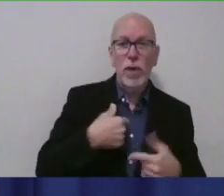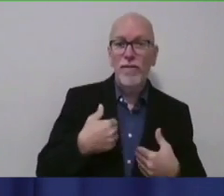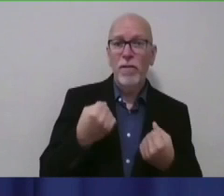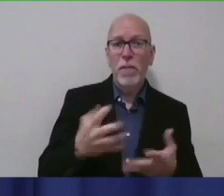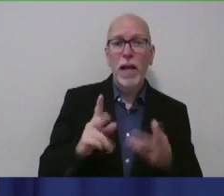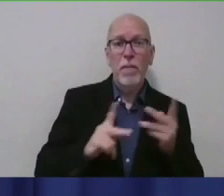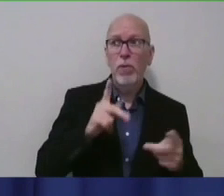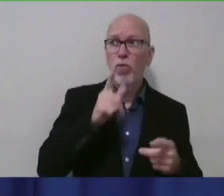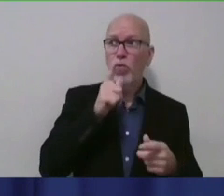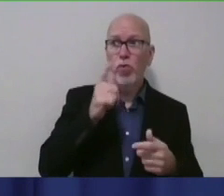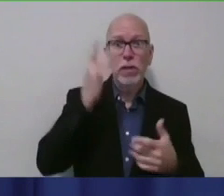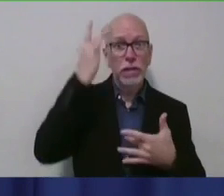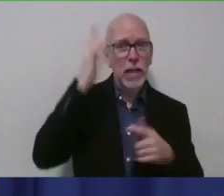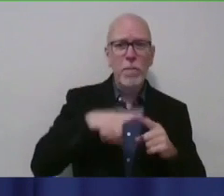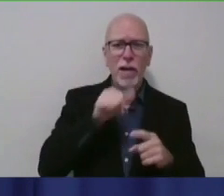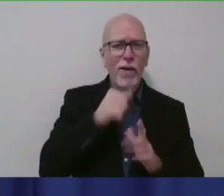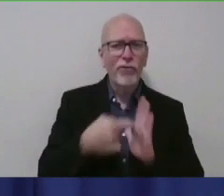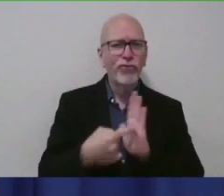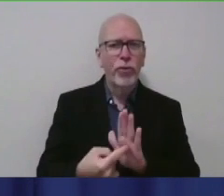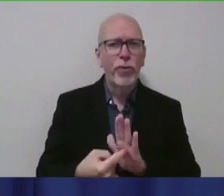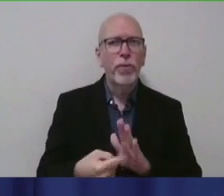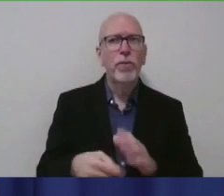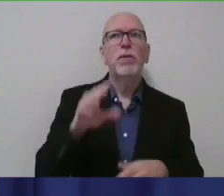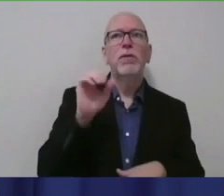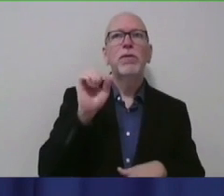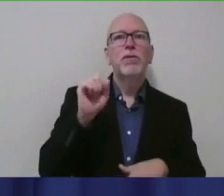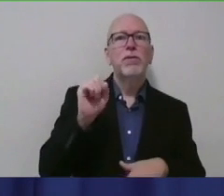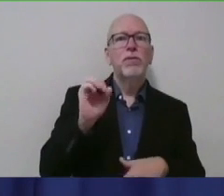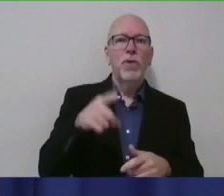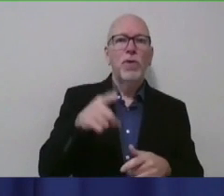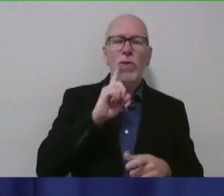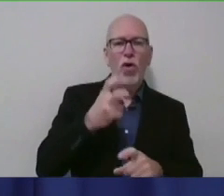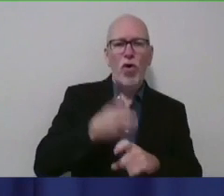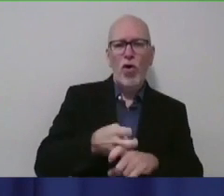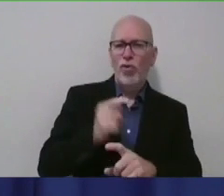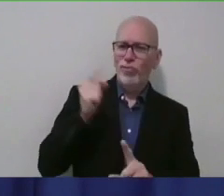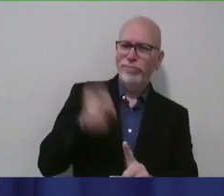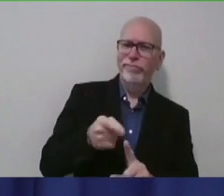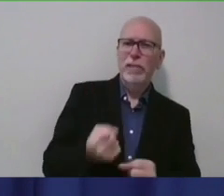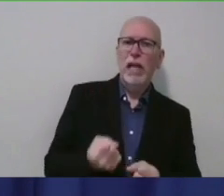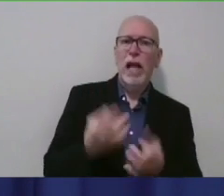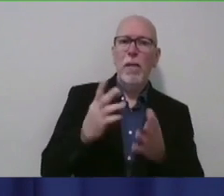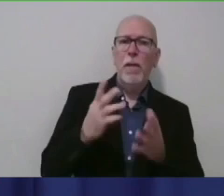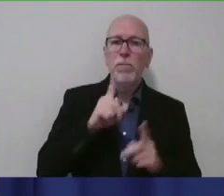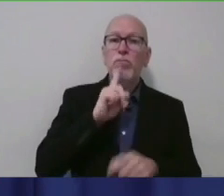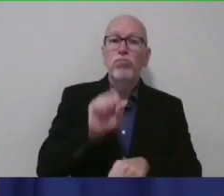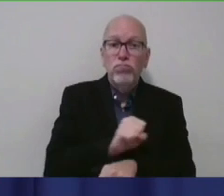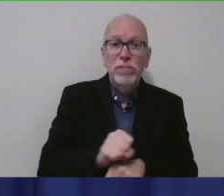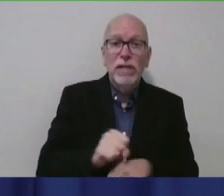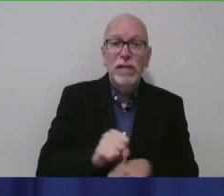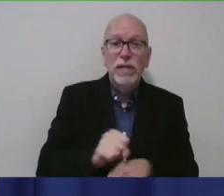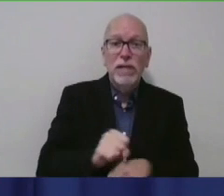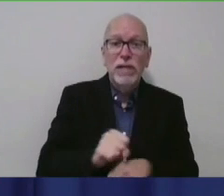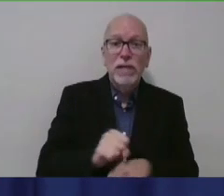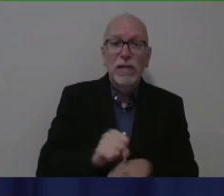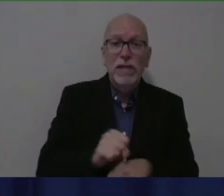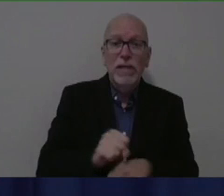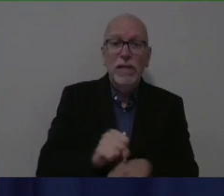infections. So it's a very difficult thing to kind of pin down how many people have actually had the infection. And as Dr.